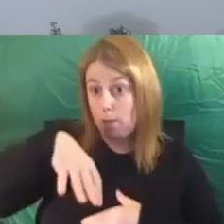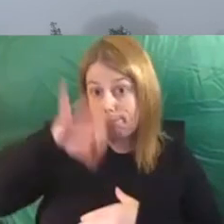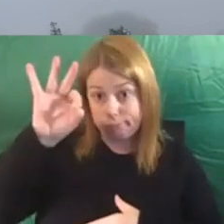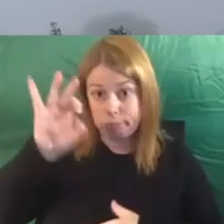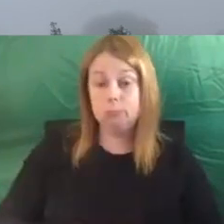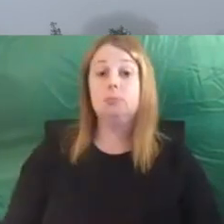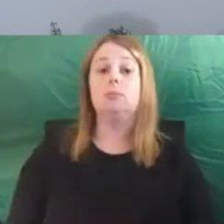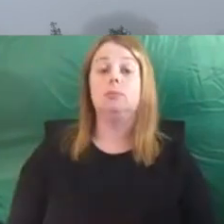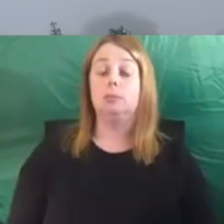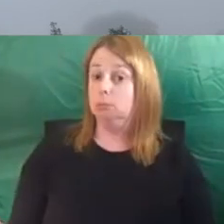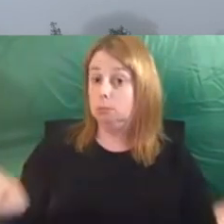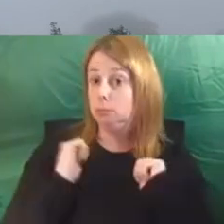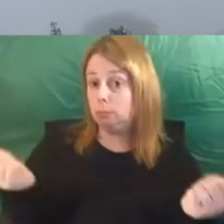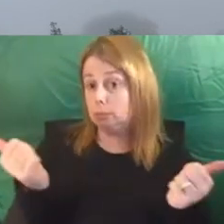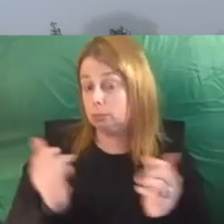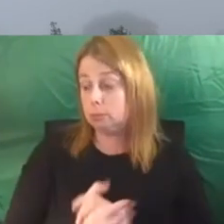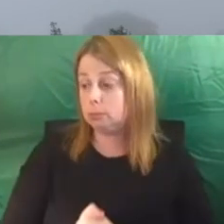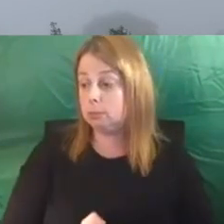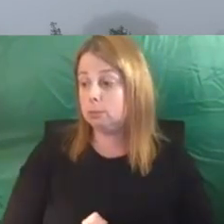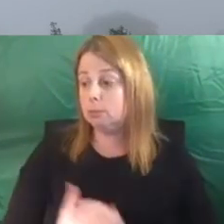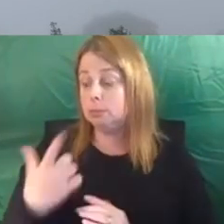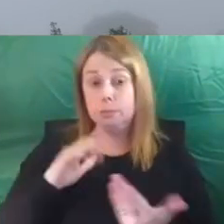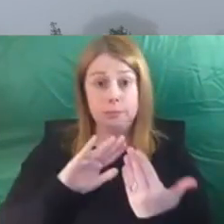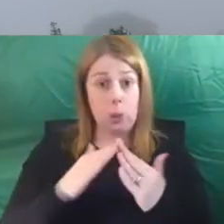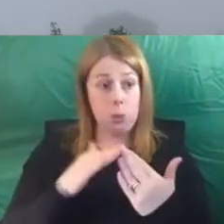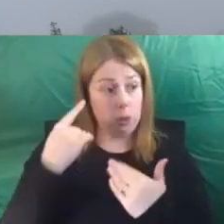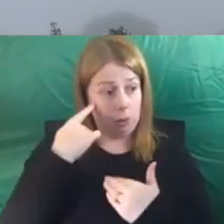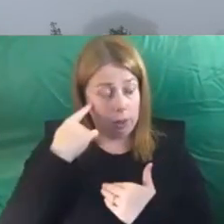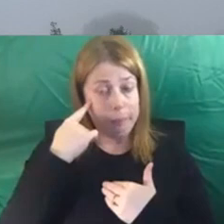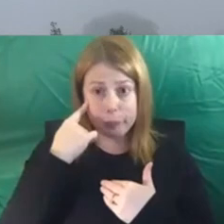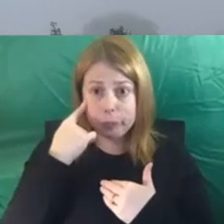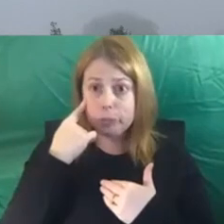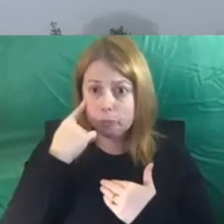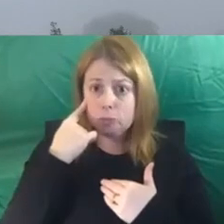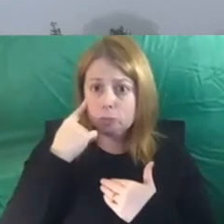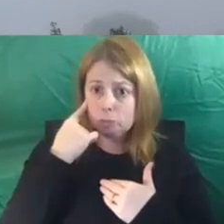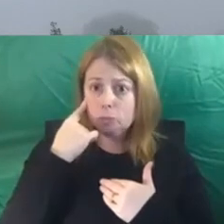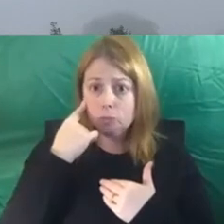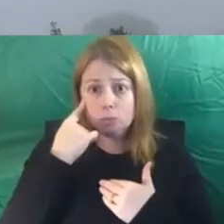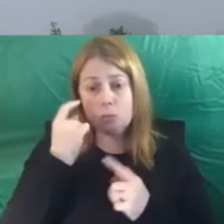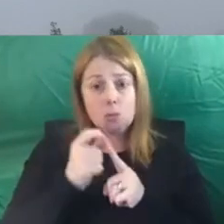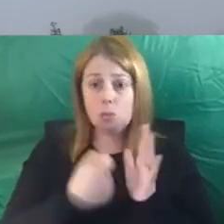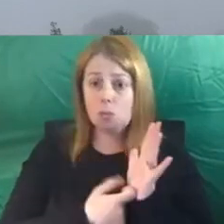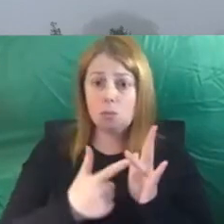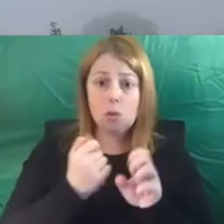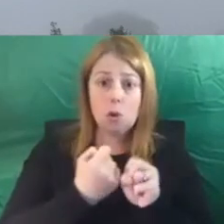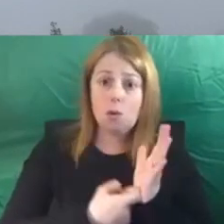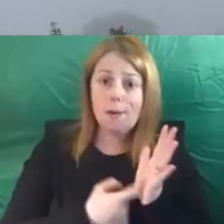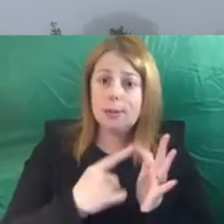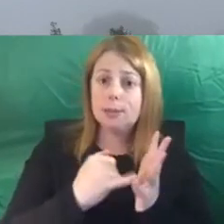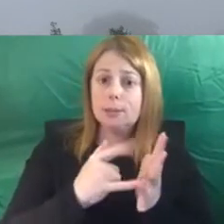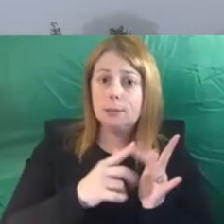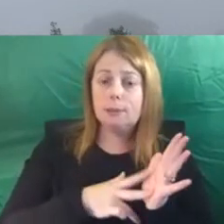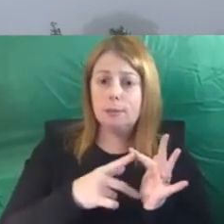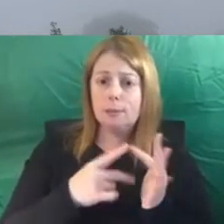that was quite a shock, because our community I think is fairly progressive. And a lot of men said to me, how did that